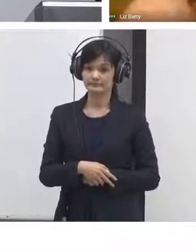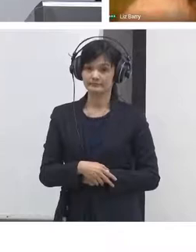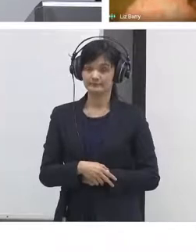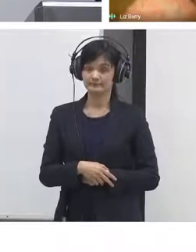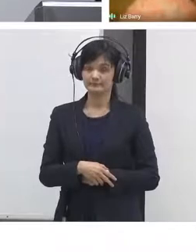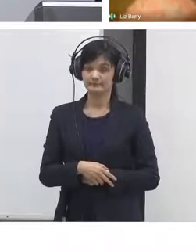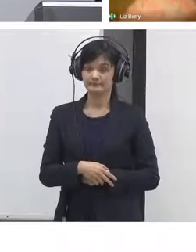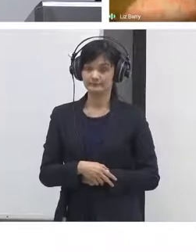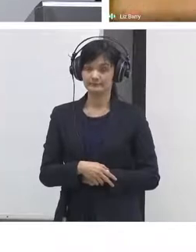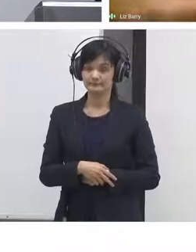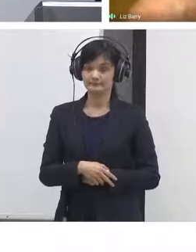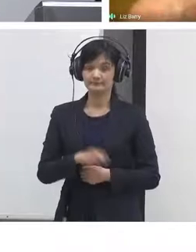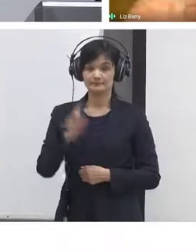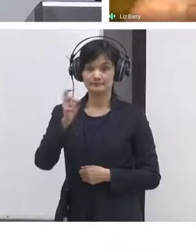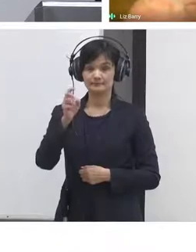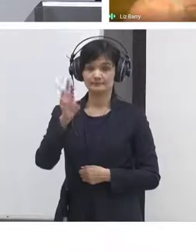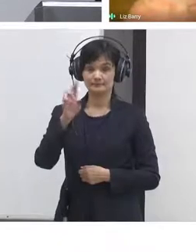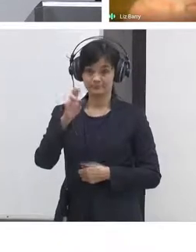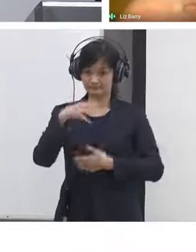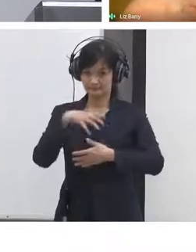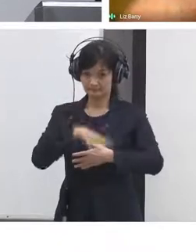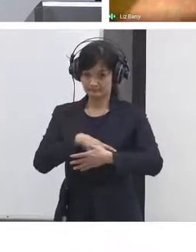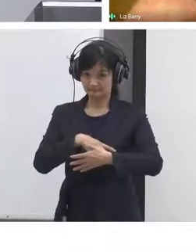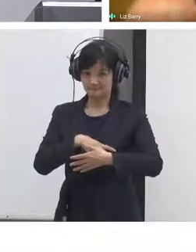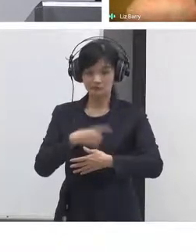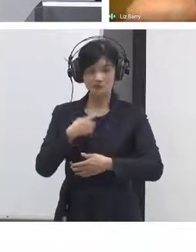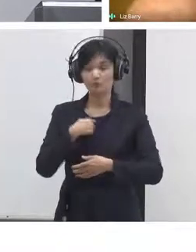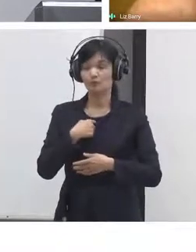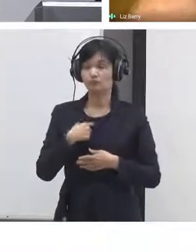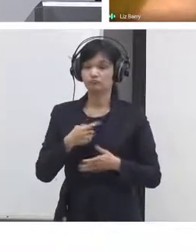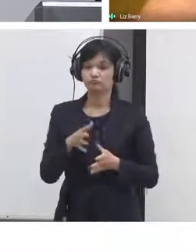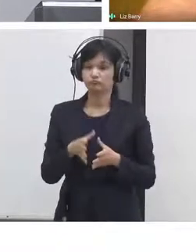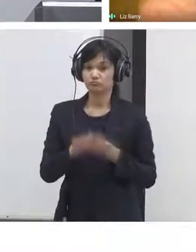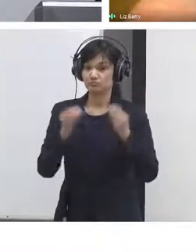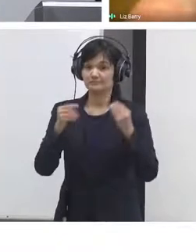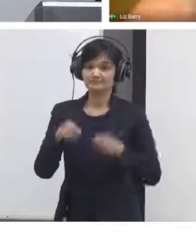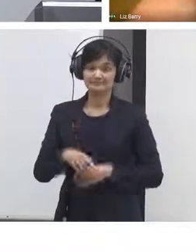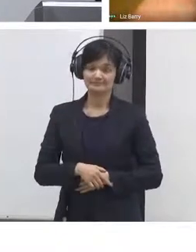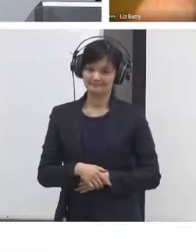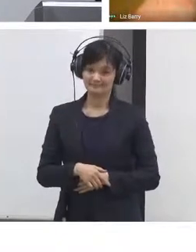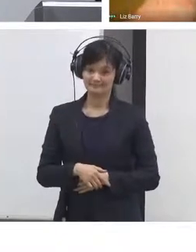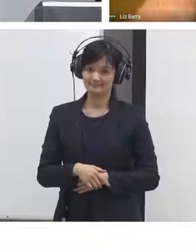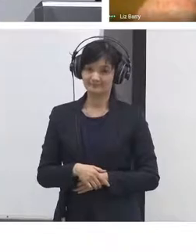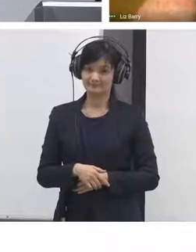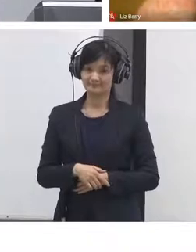do that work where this is what we're advocating the government to do in our third demands